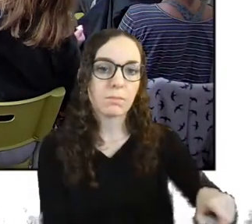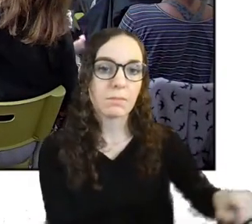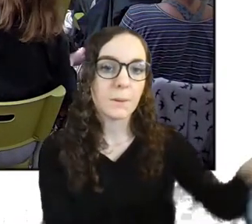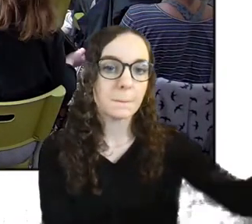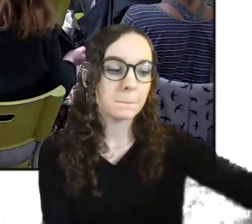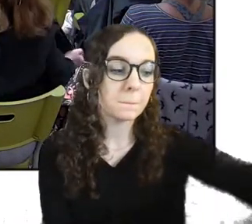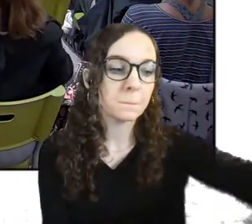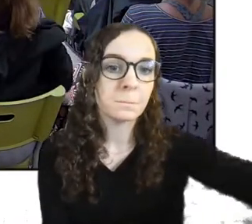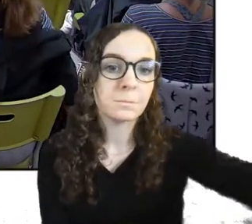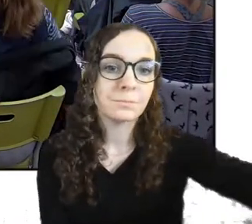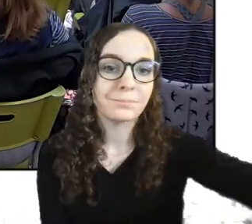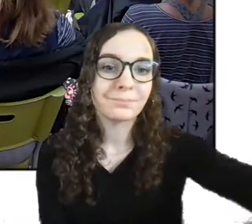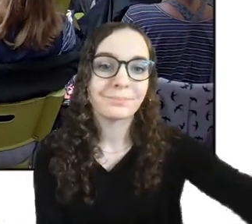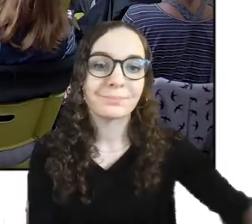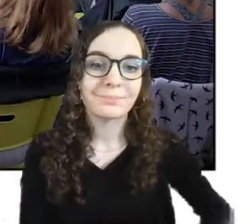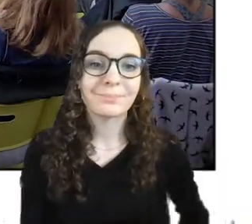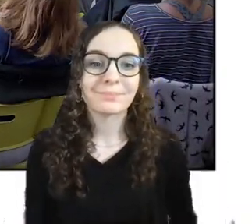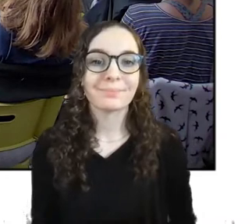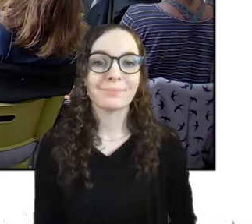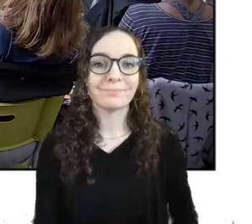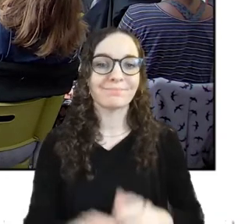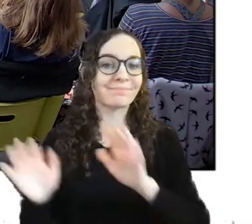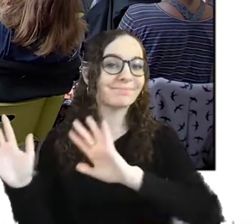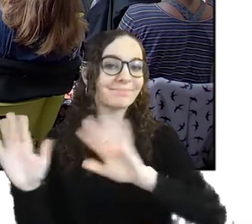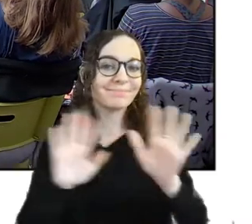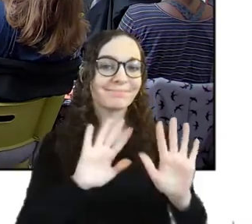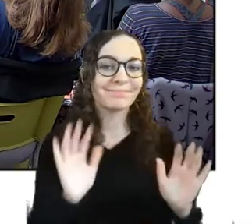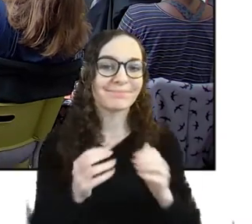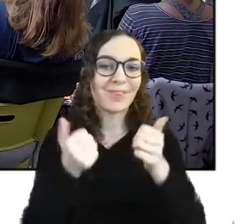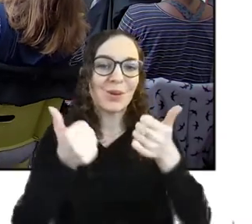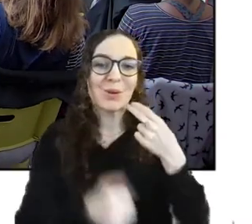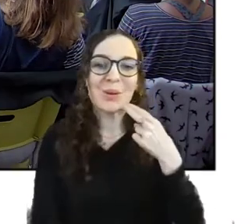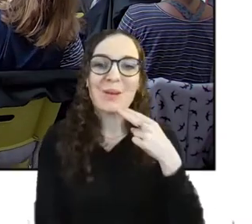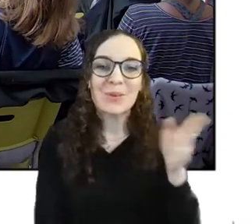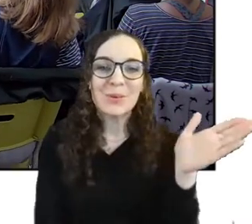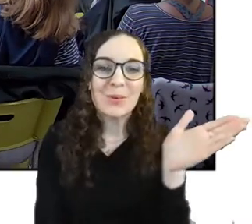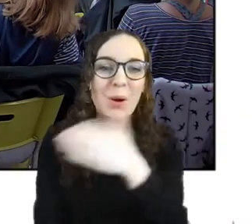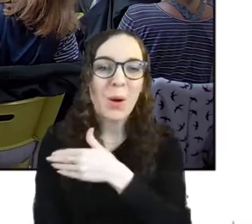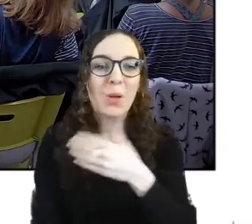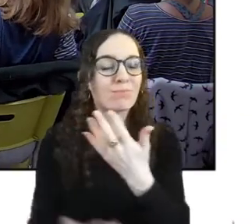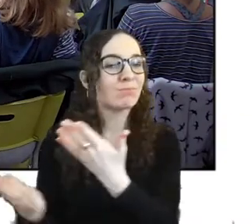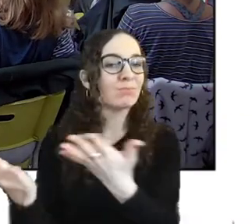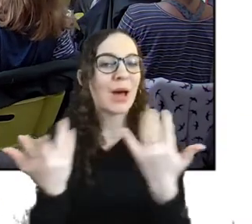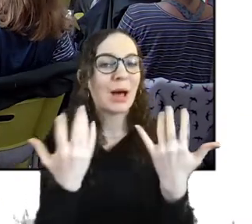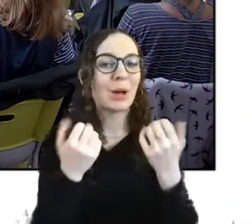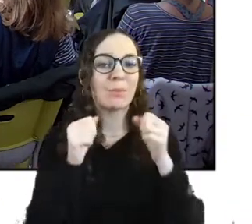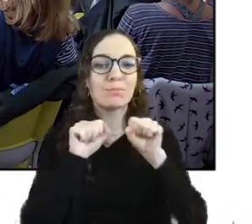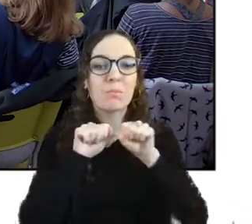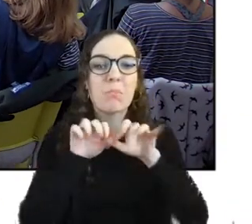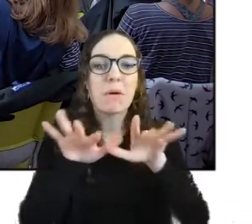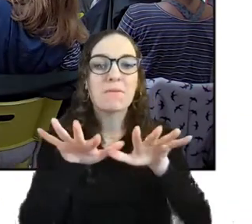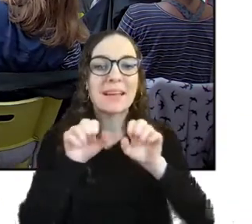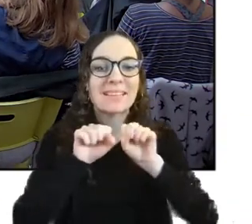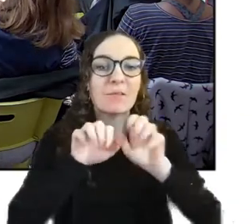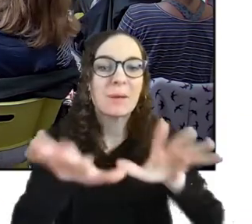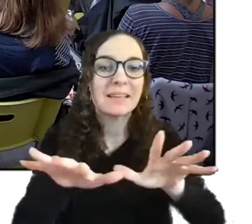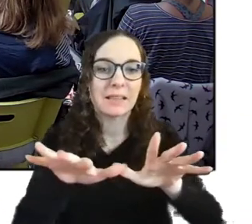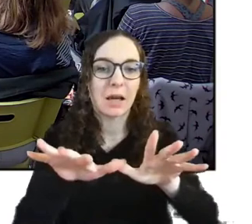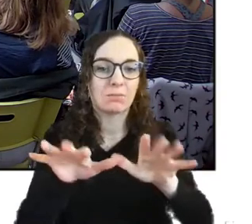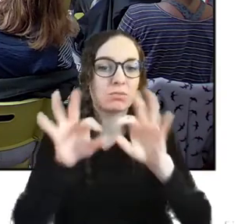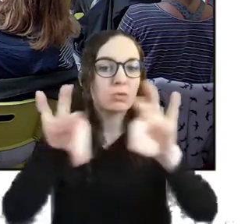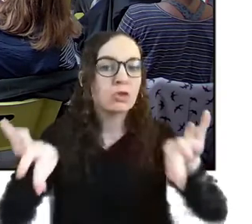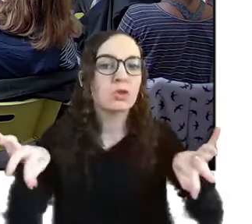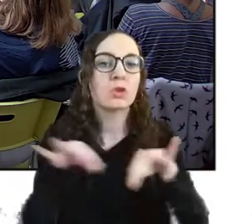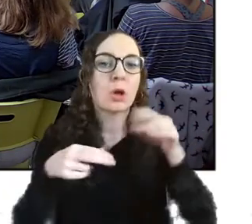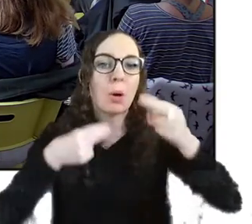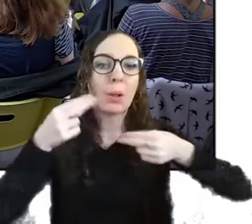Good afternoon folks and welcome to the Pervasive Media Studio, lunchtime talk. These talks are live every Friday at 1pm both here in the building and